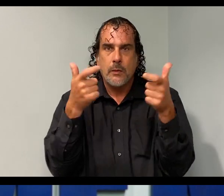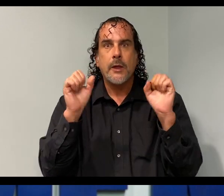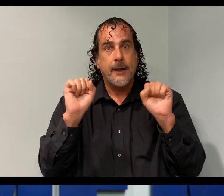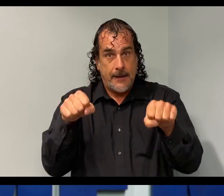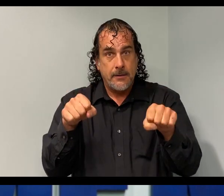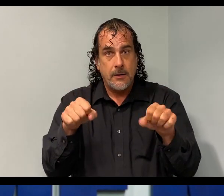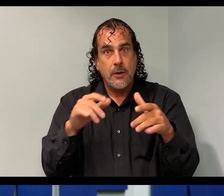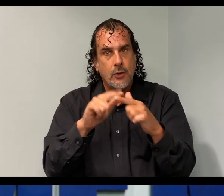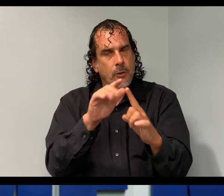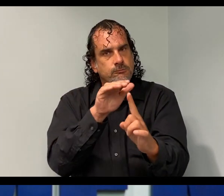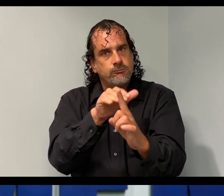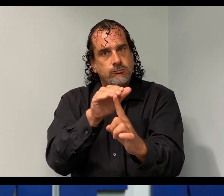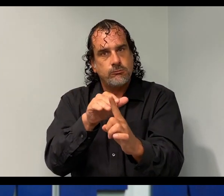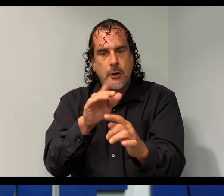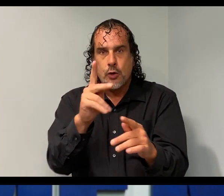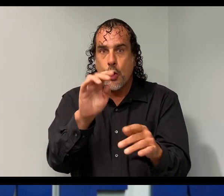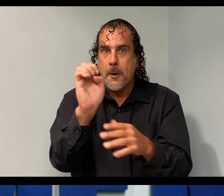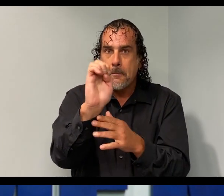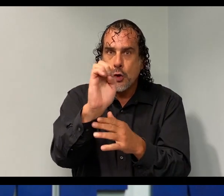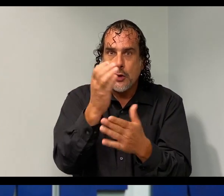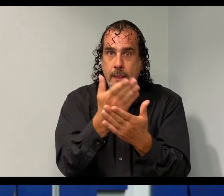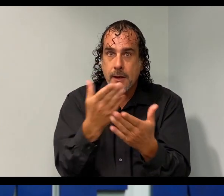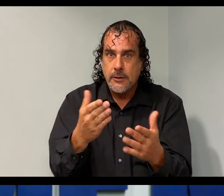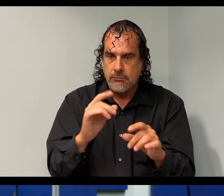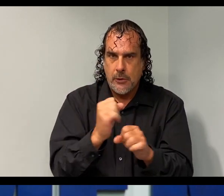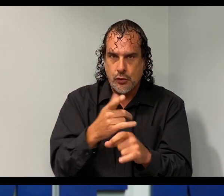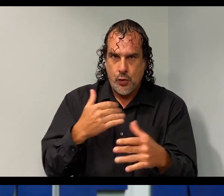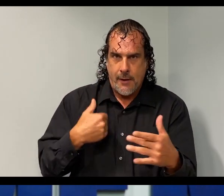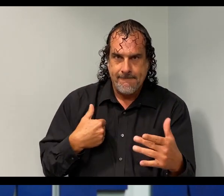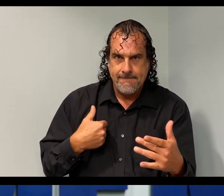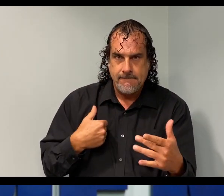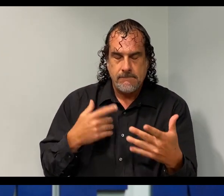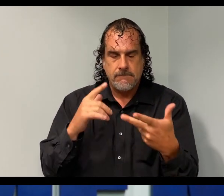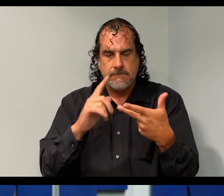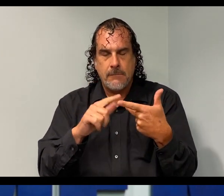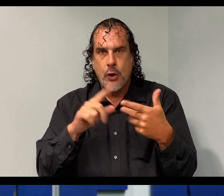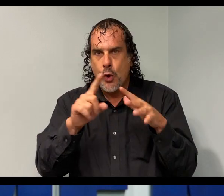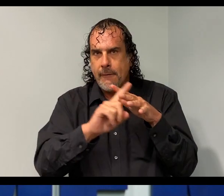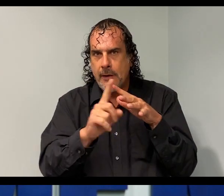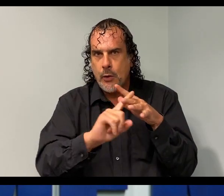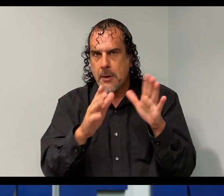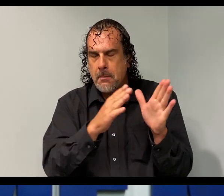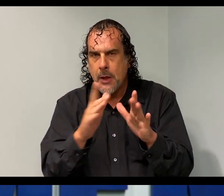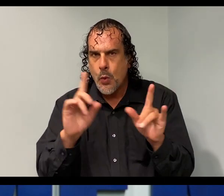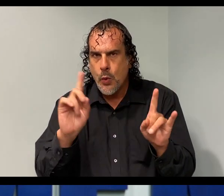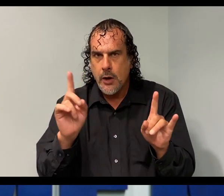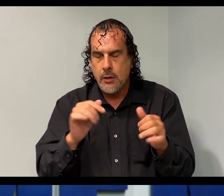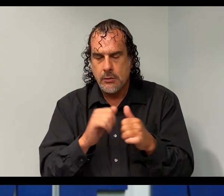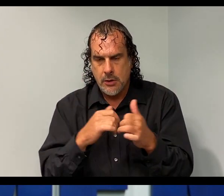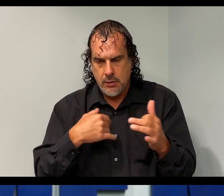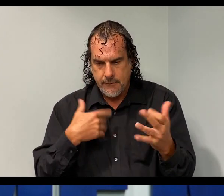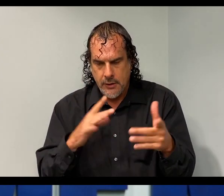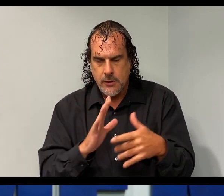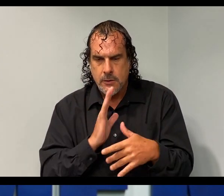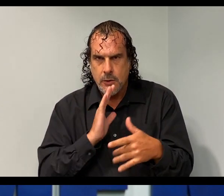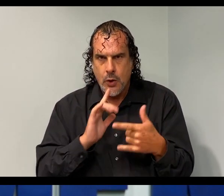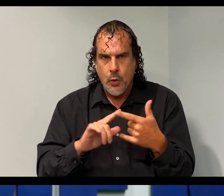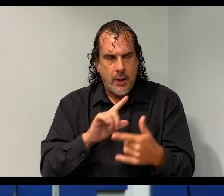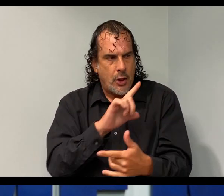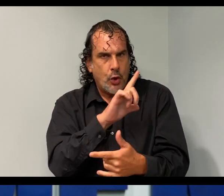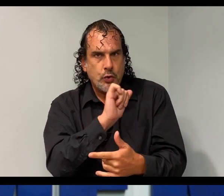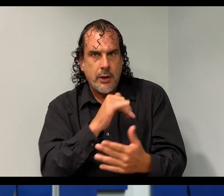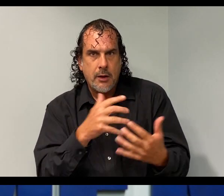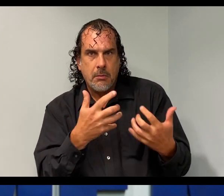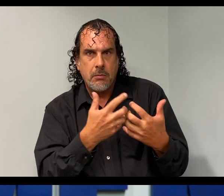reminder to everyone, check your emergency kits. Make sure that you do have an evacuation plan. I have spoken with the individuals in